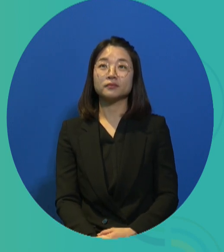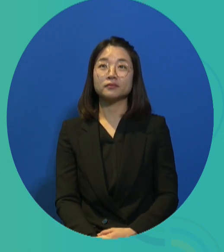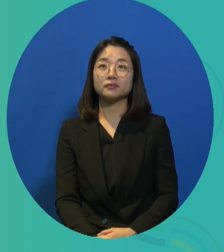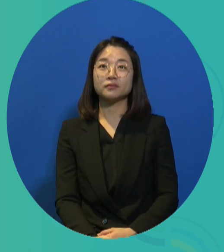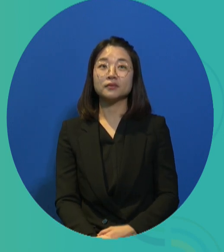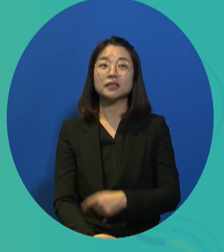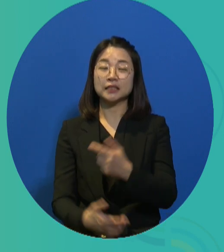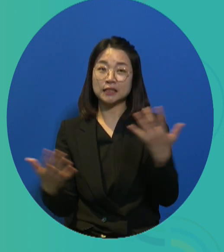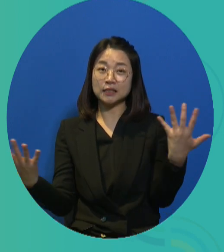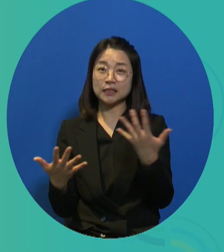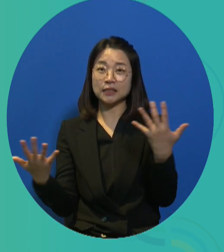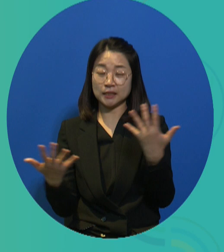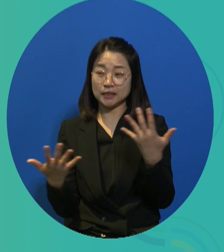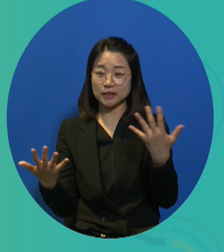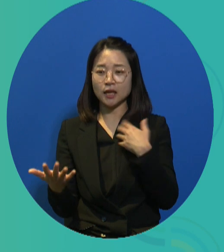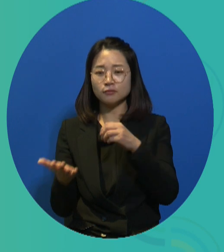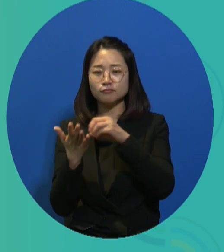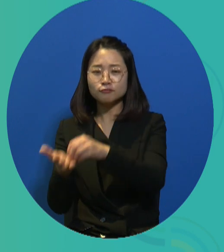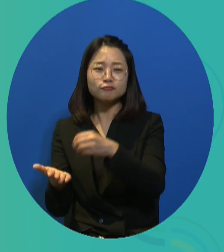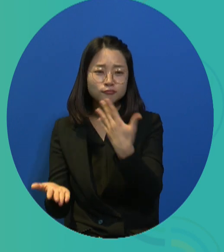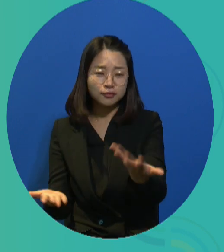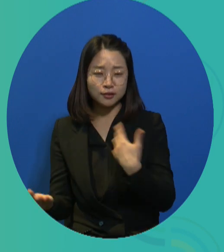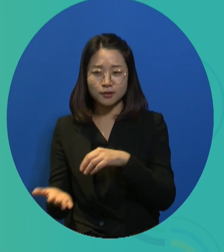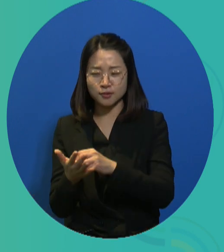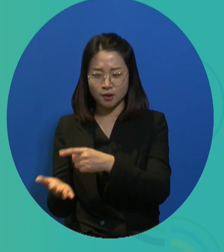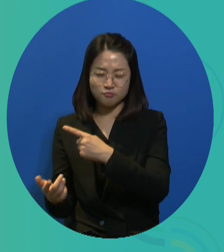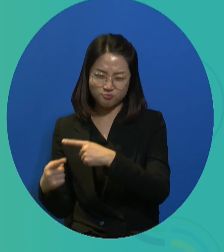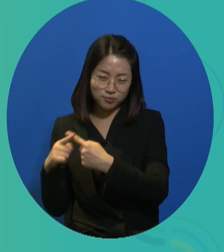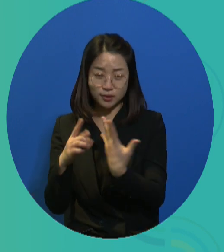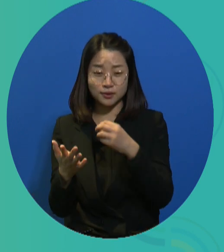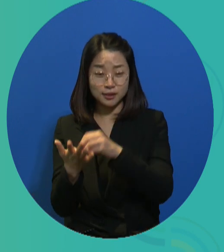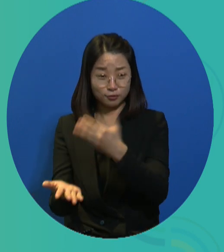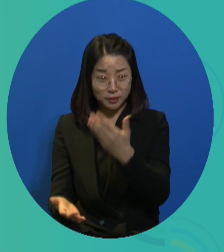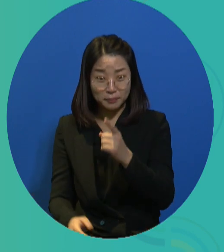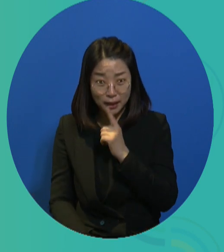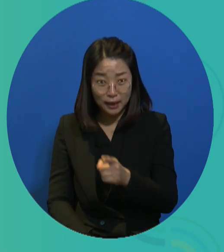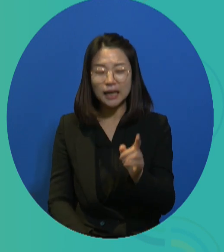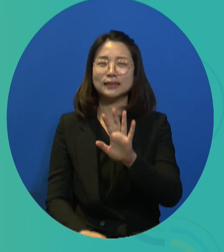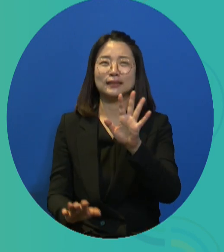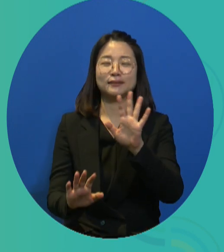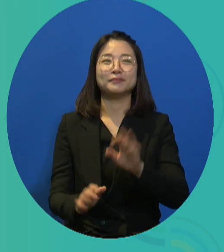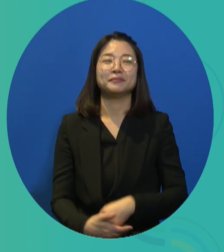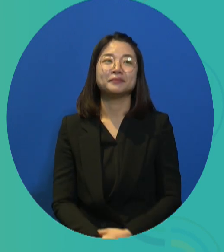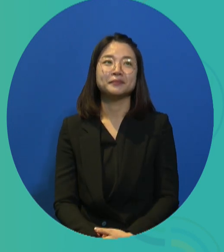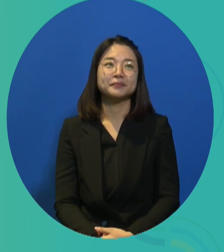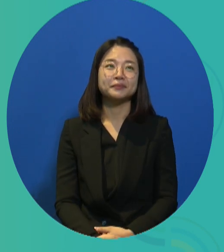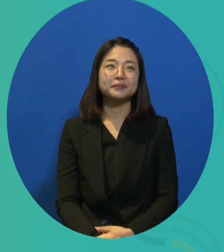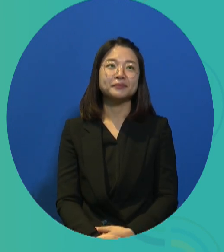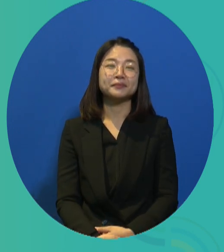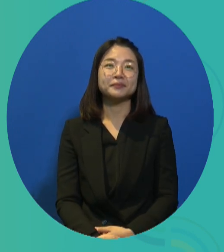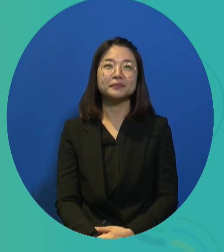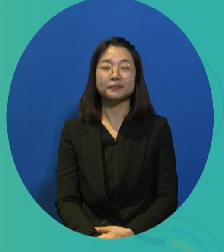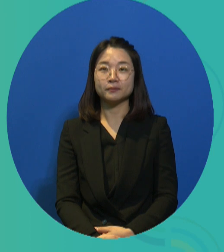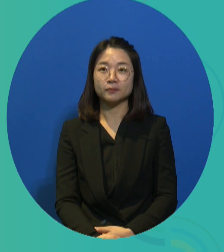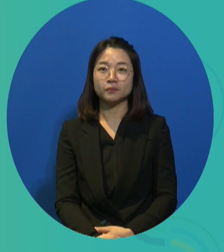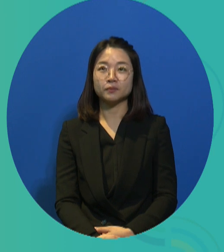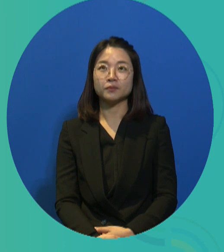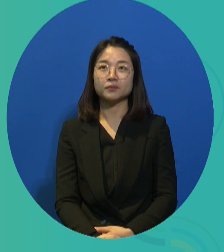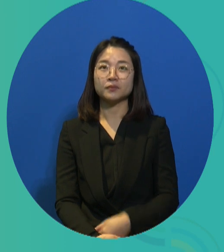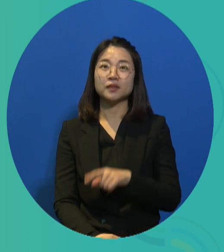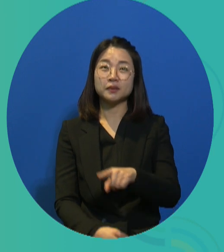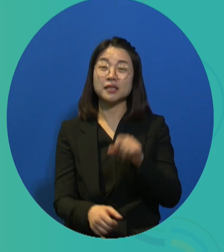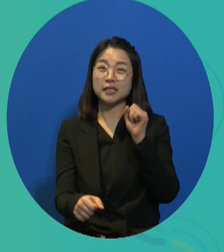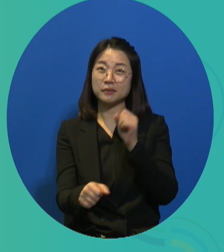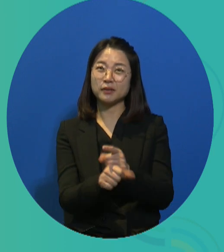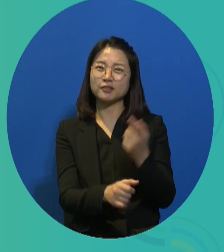People mostly do not think it as a specific kind of institutionalized program. They must they just simply think of